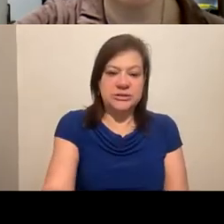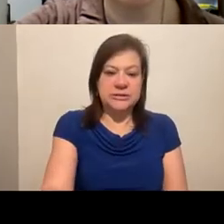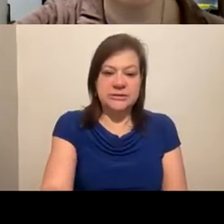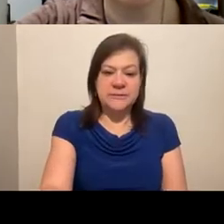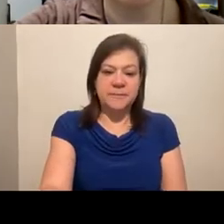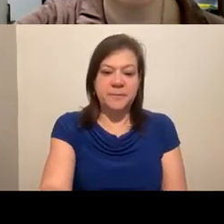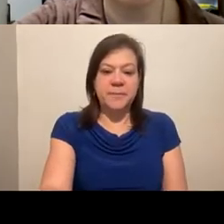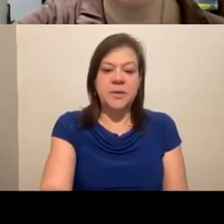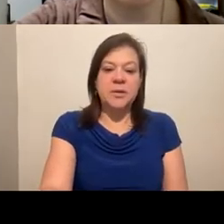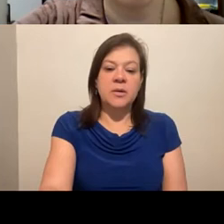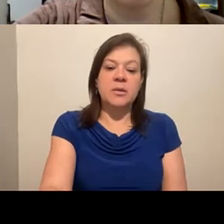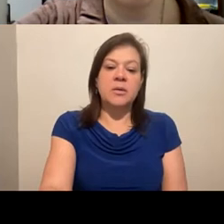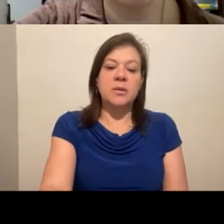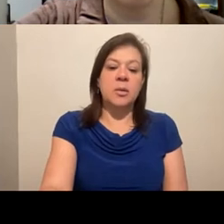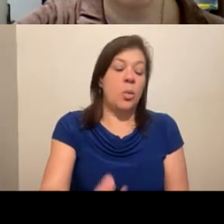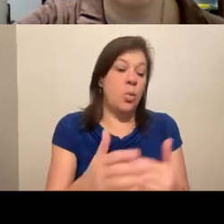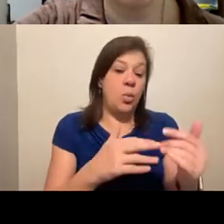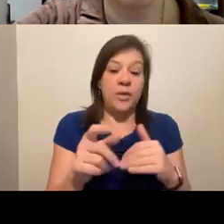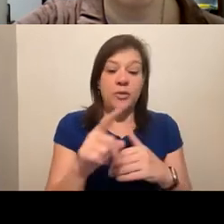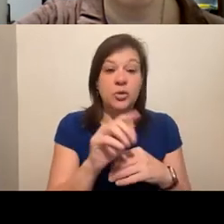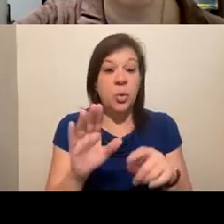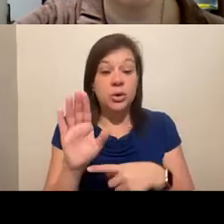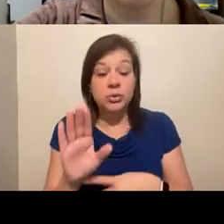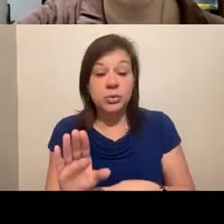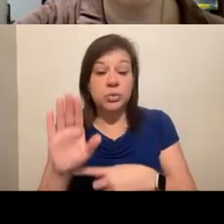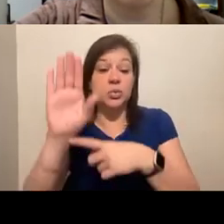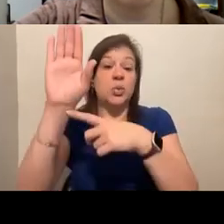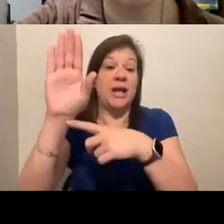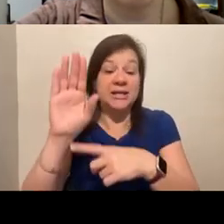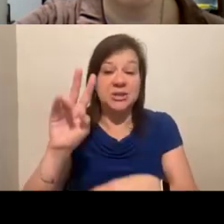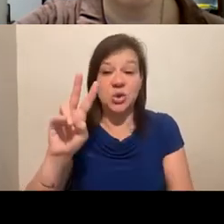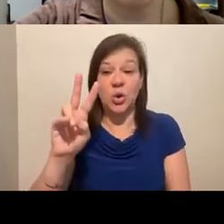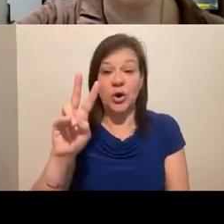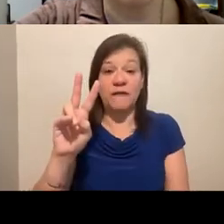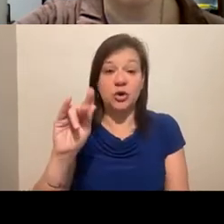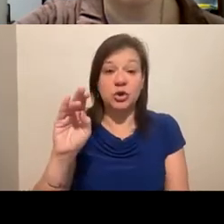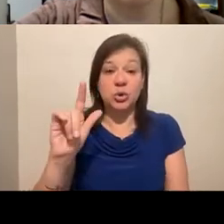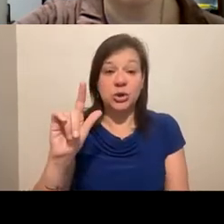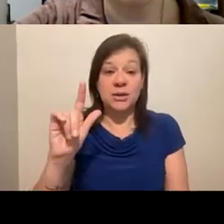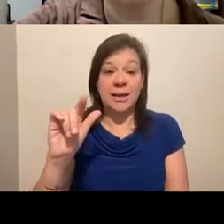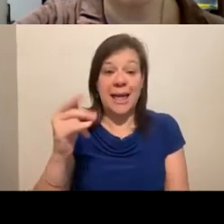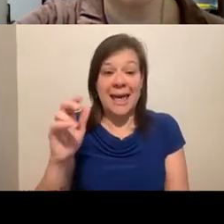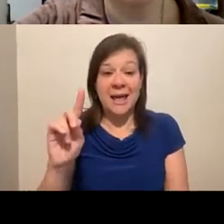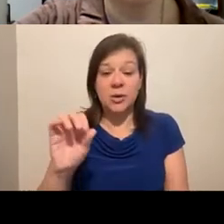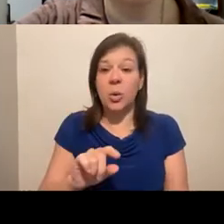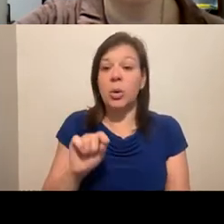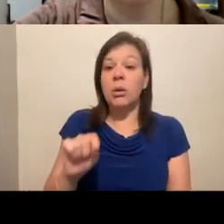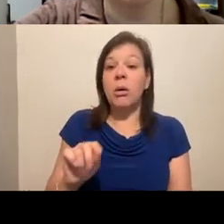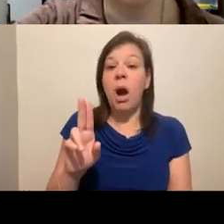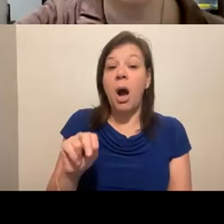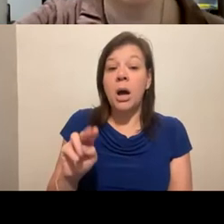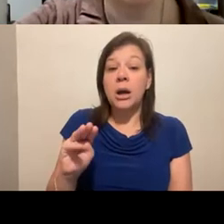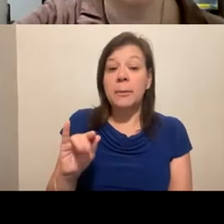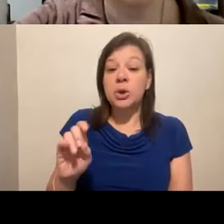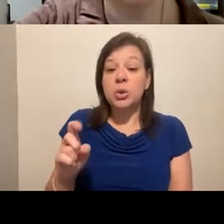panelists, whether you'd like to raise your avatar hand or unmute or put the